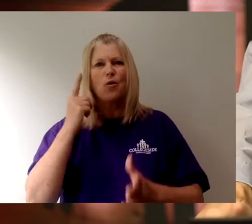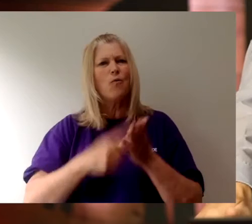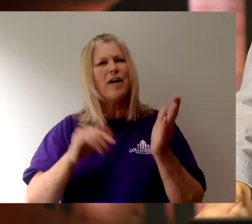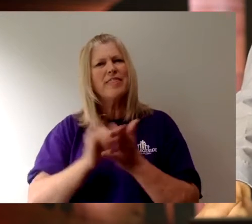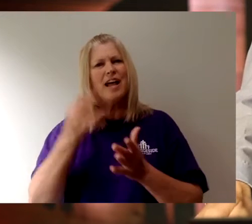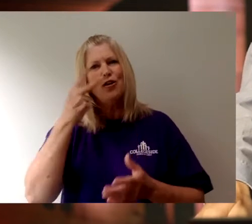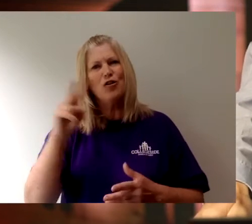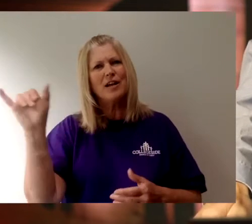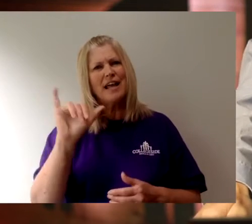were? What would that look like?